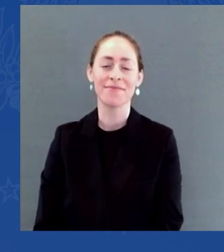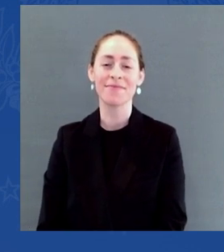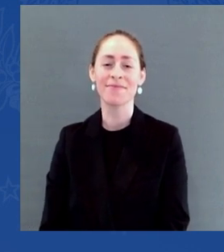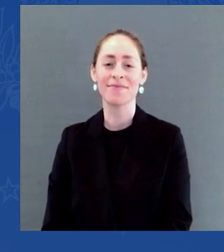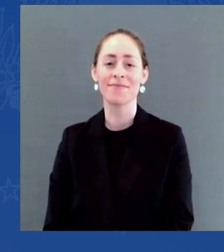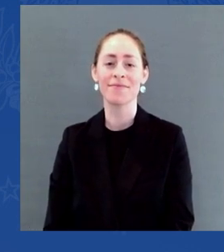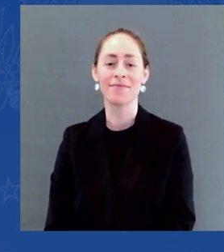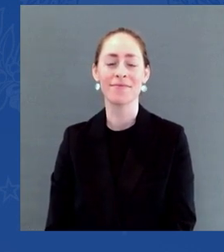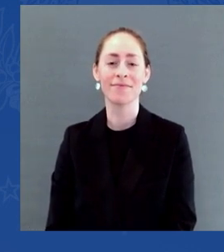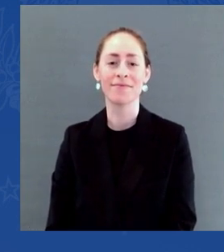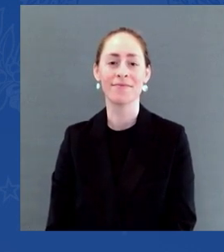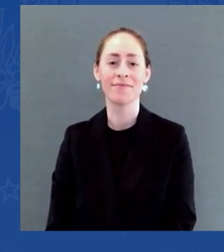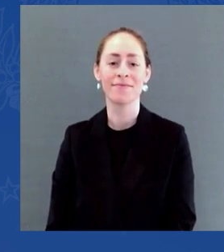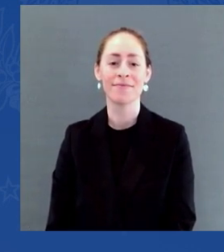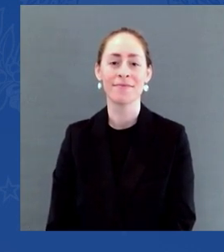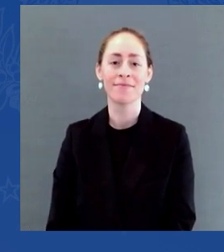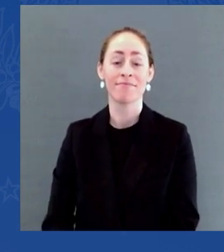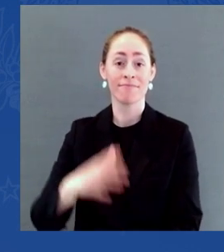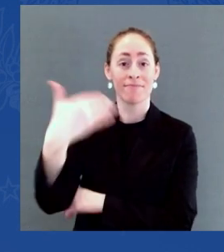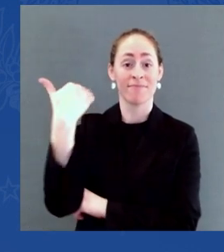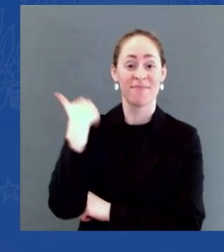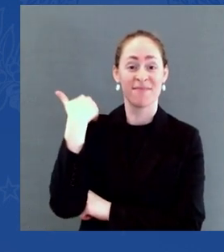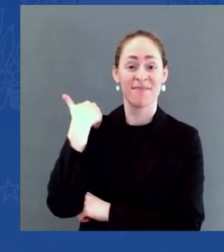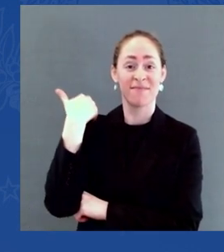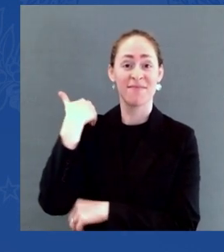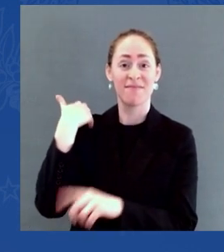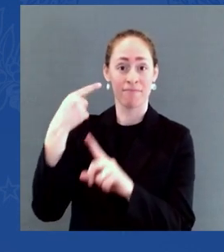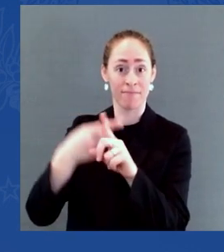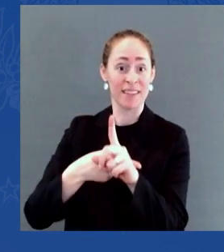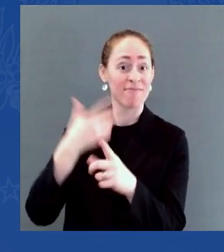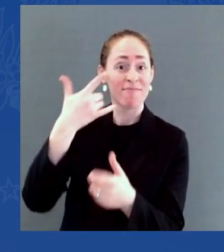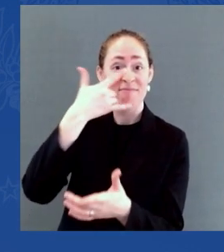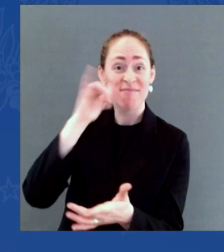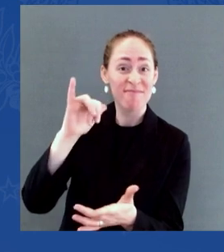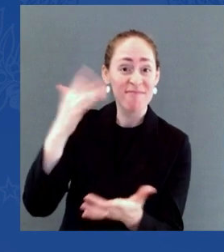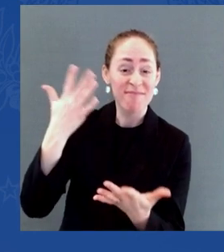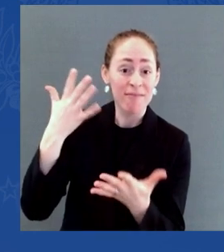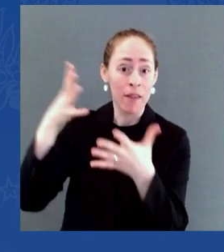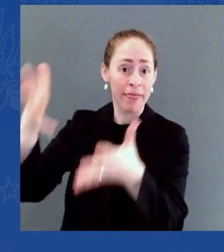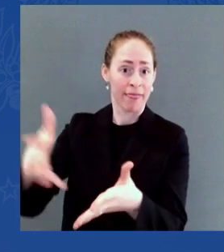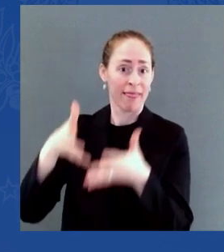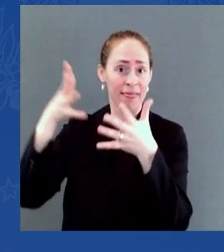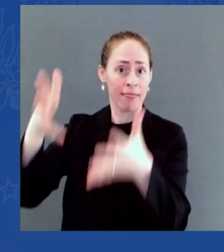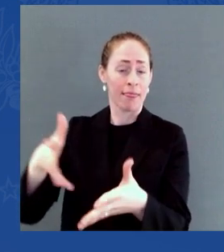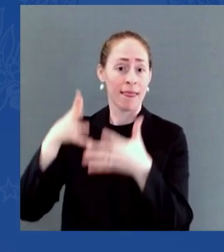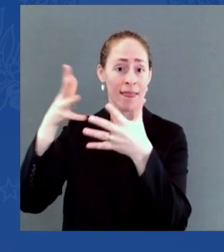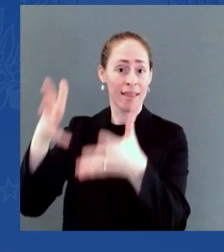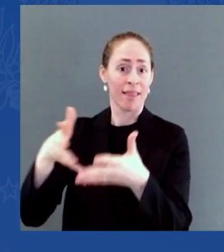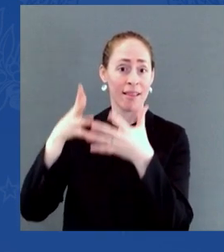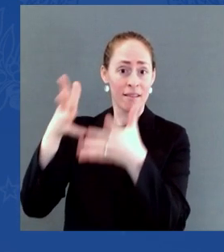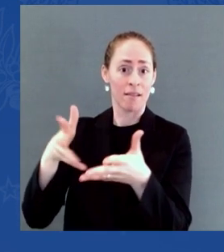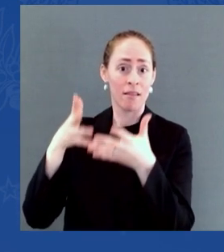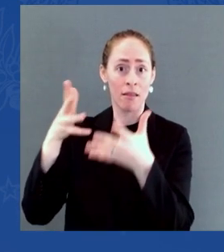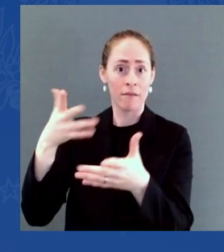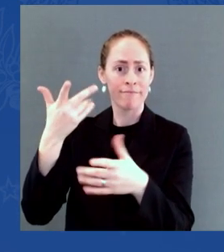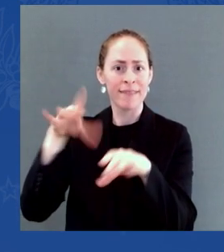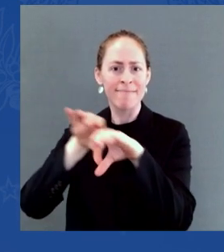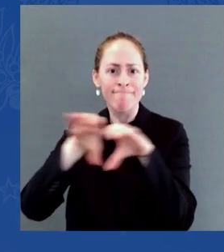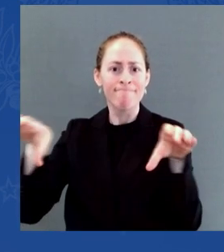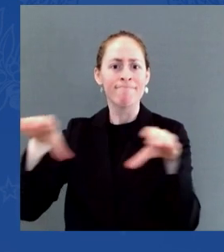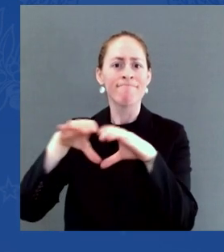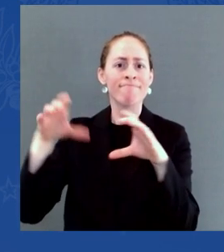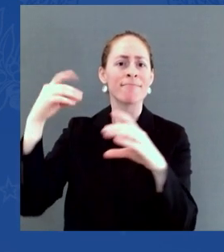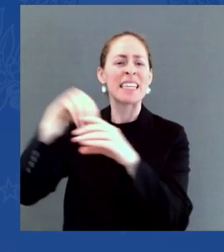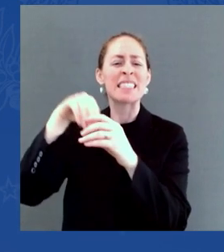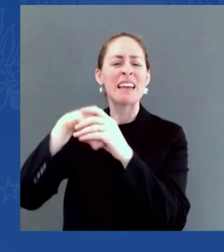for over eight days. Now it's down. It's down by 40 percent, which means they're heading to shelves and